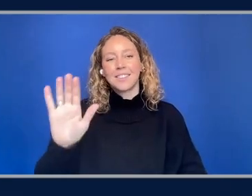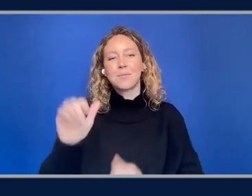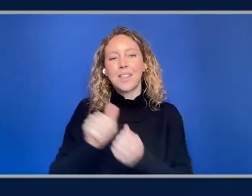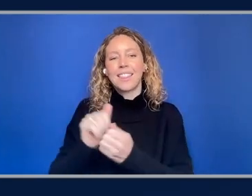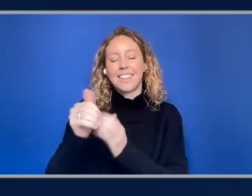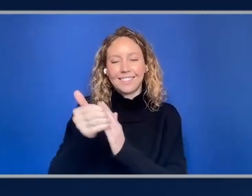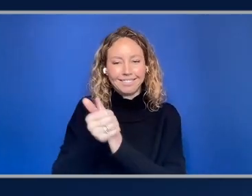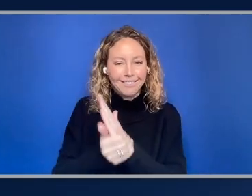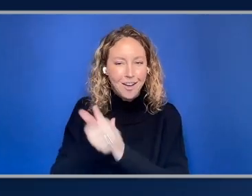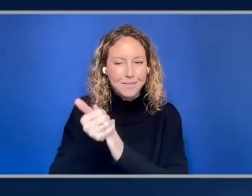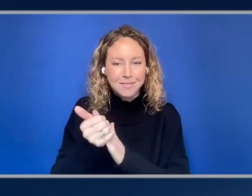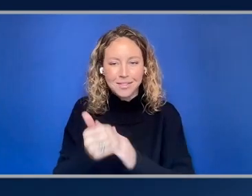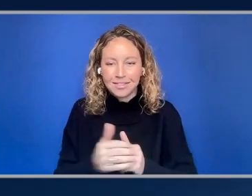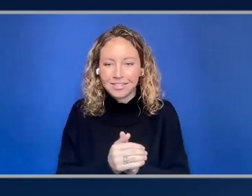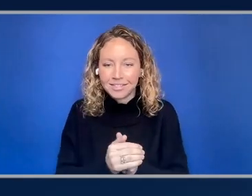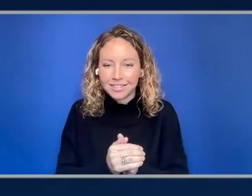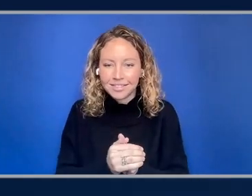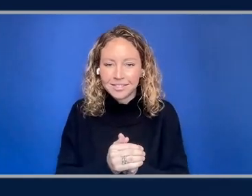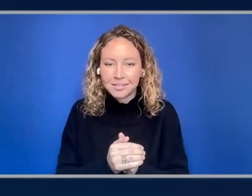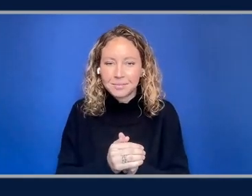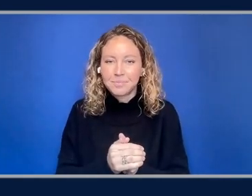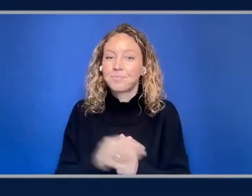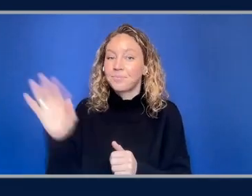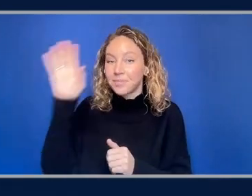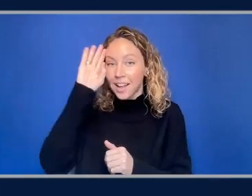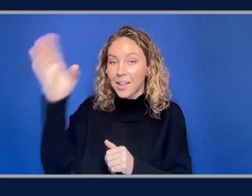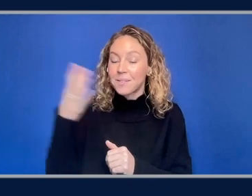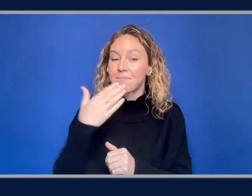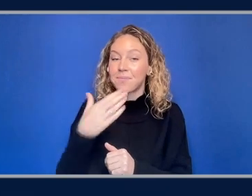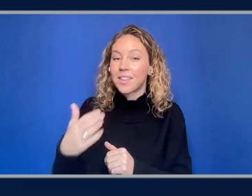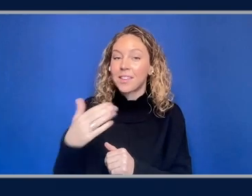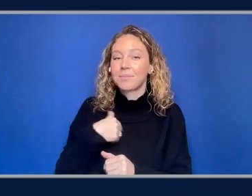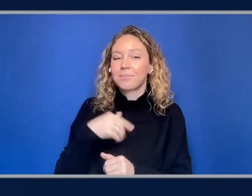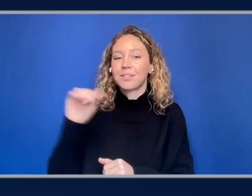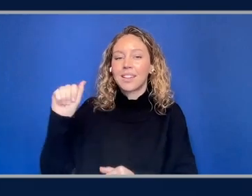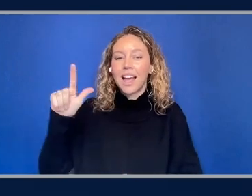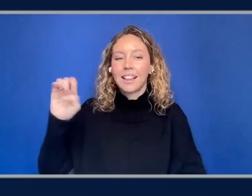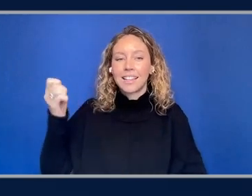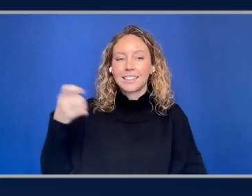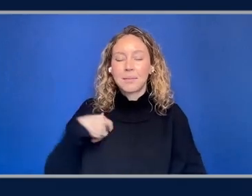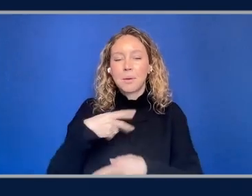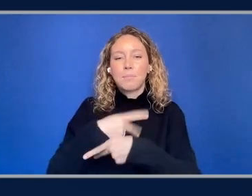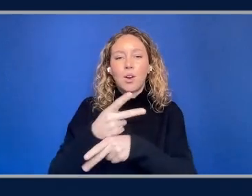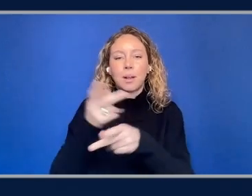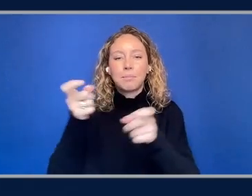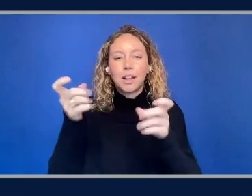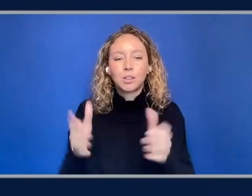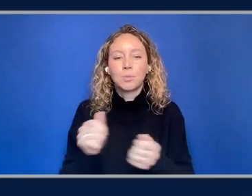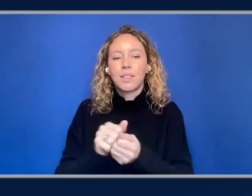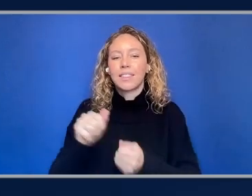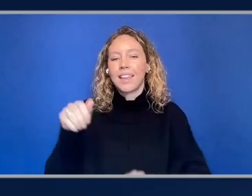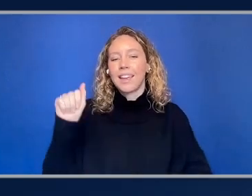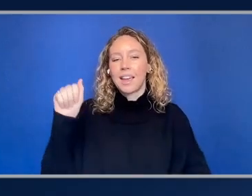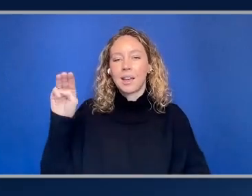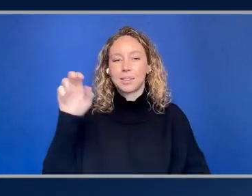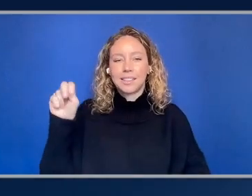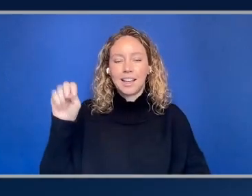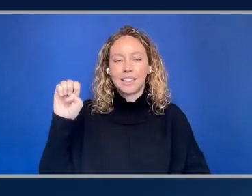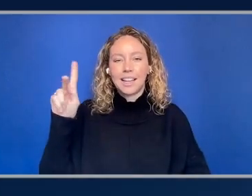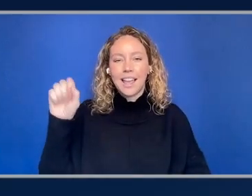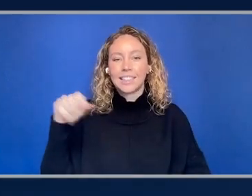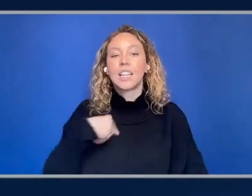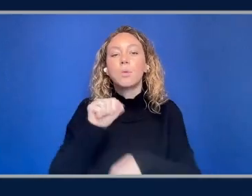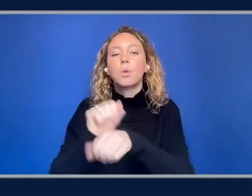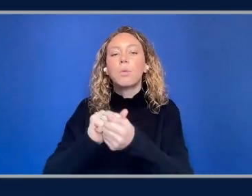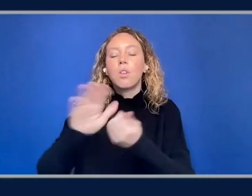Gentlemen, thanks so much for joining us today. Yeah, that's right. Hey everyone. My name is Alex Kester. I'm a product manager with Amazon EKS. I work on all of the compute features for the